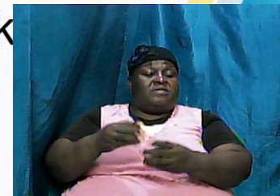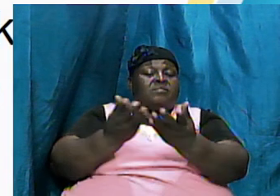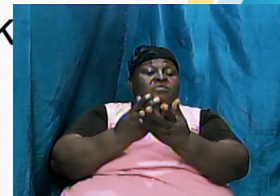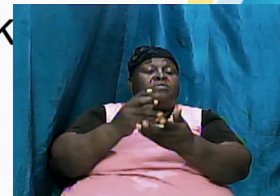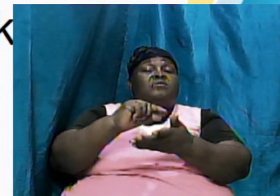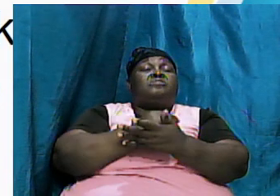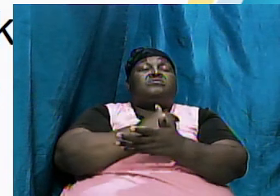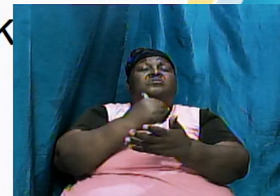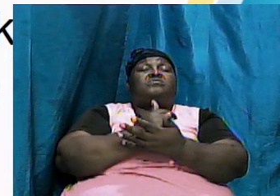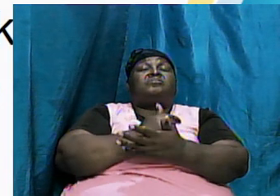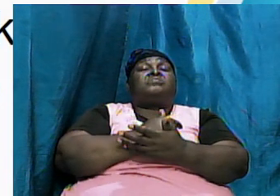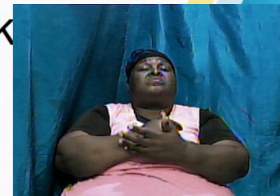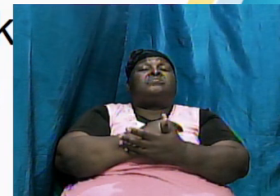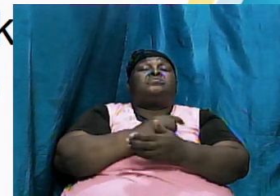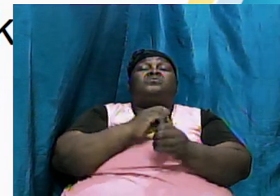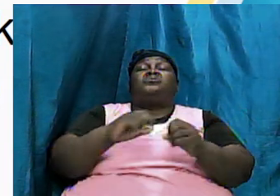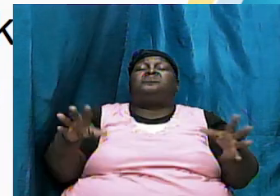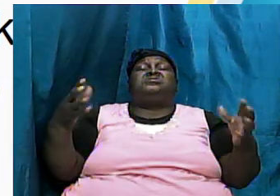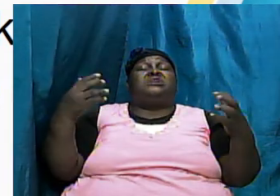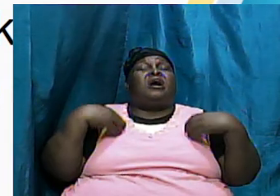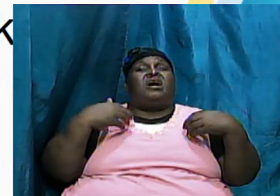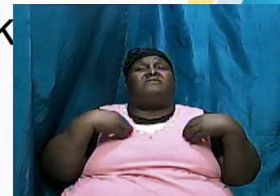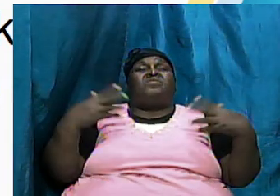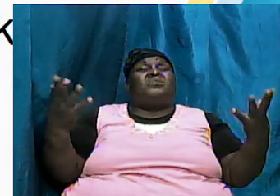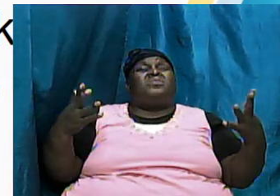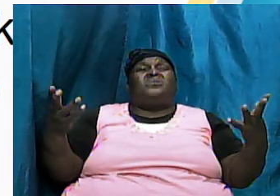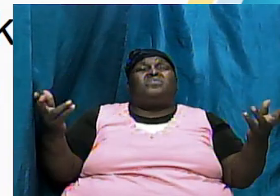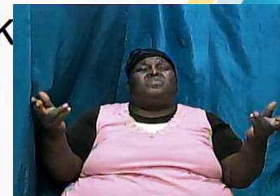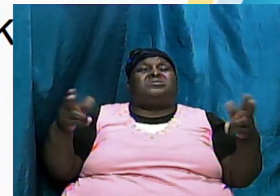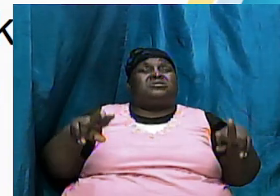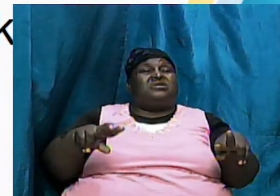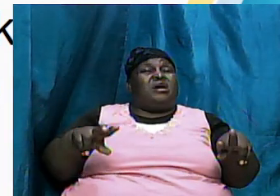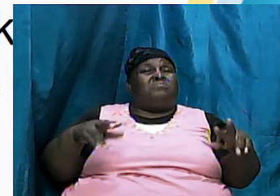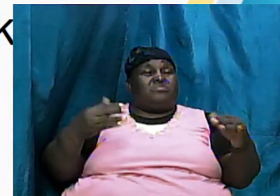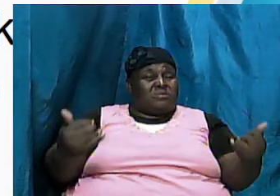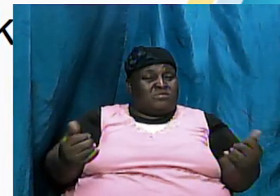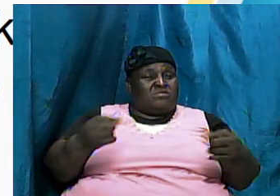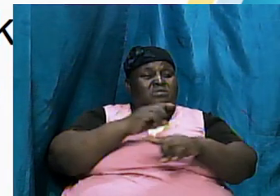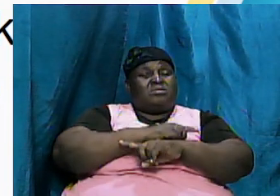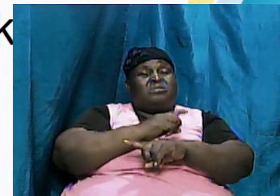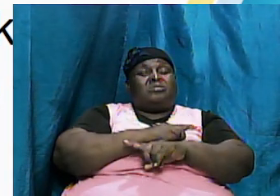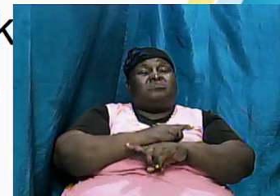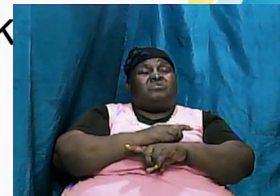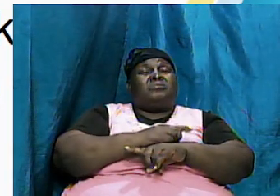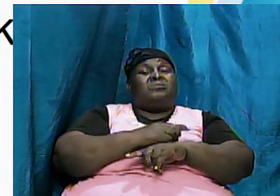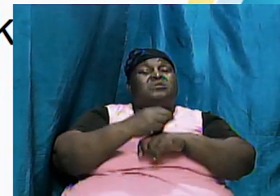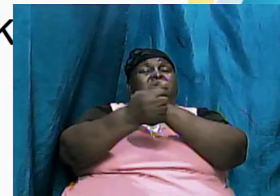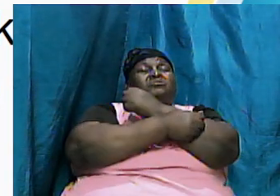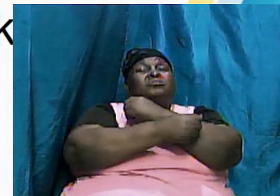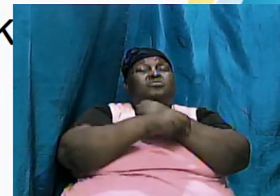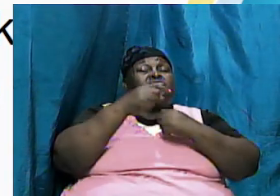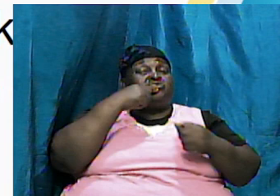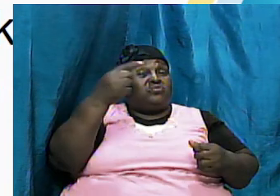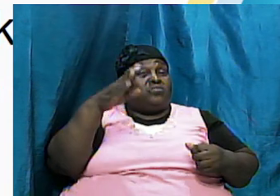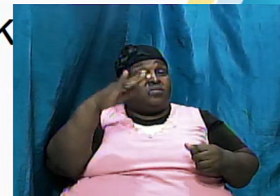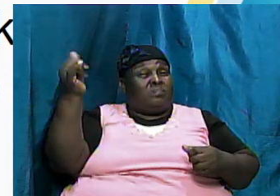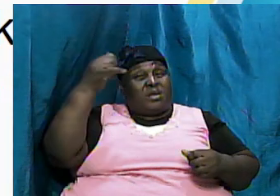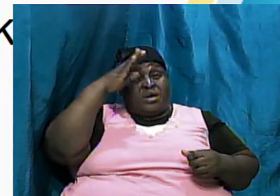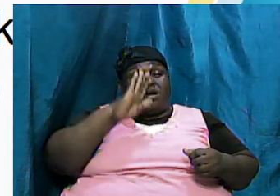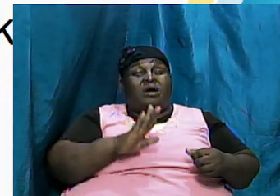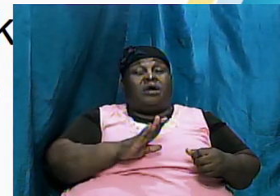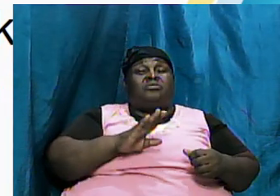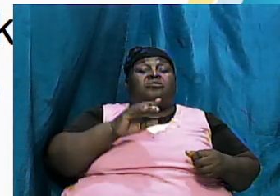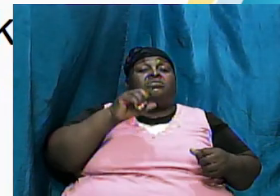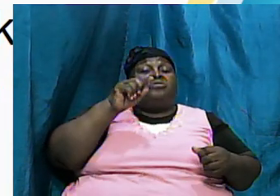Genesis we wouldn't have what we are having today but Abraham was told by God that you